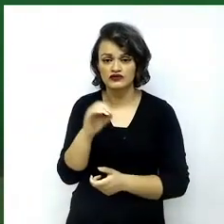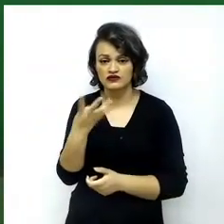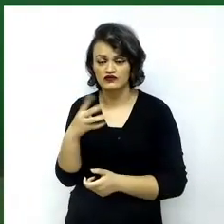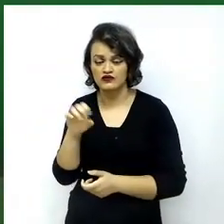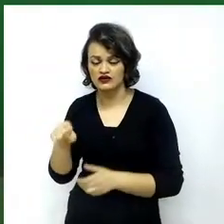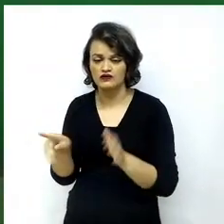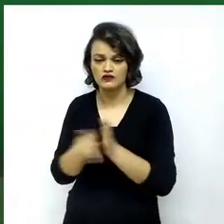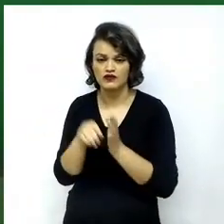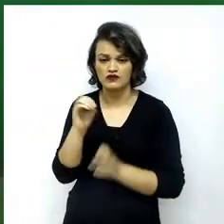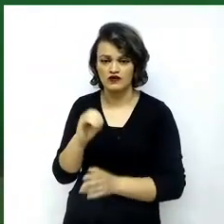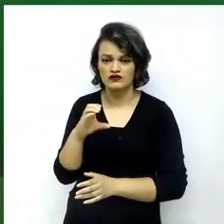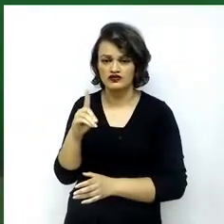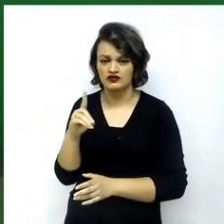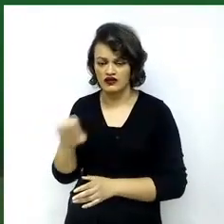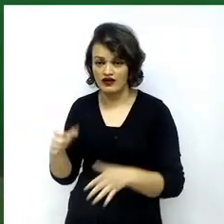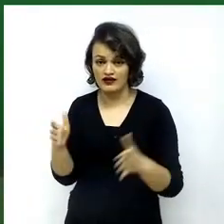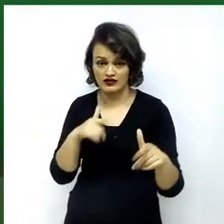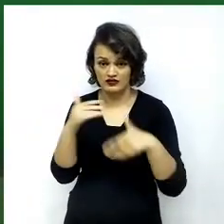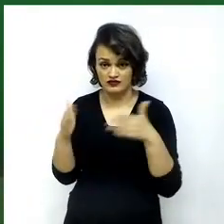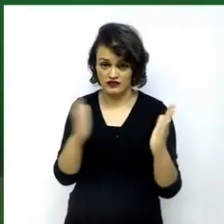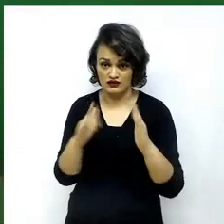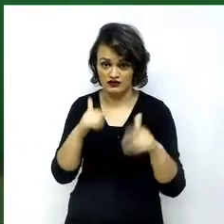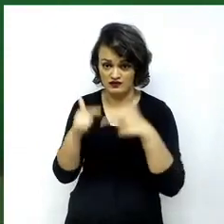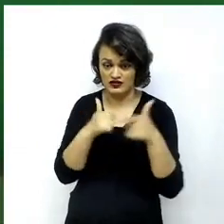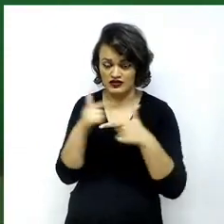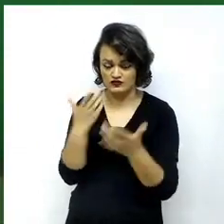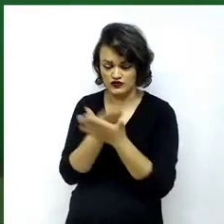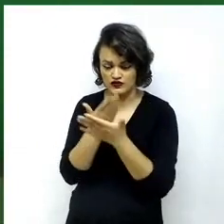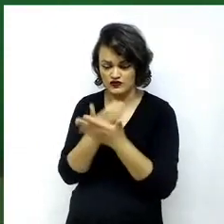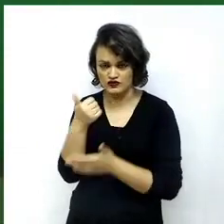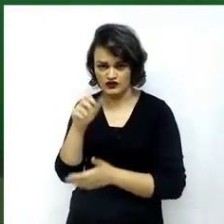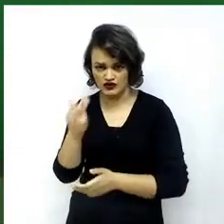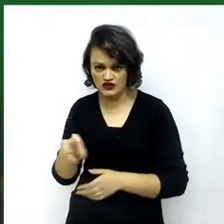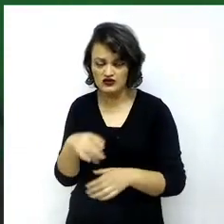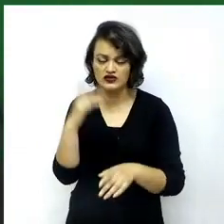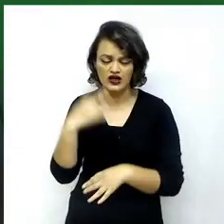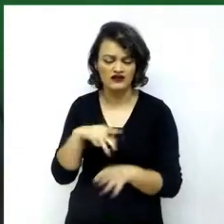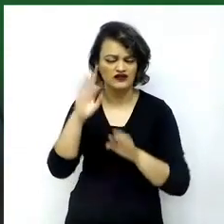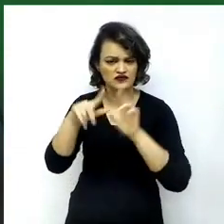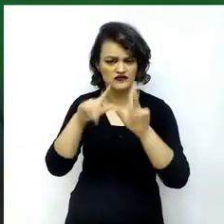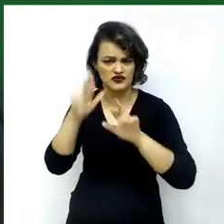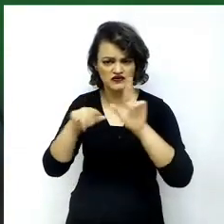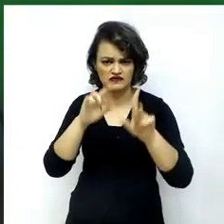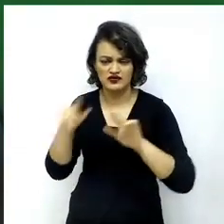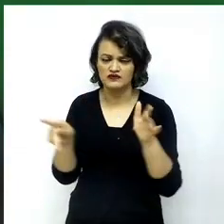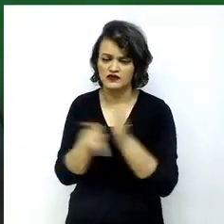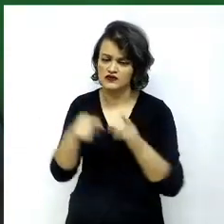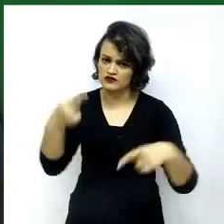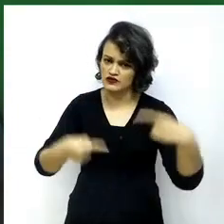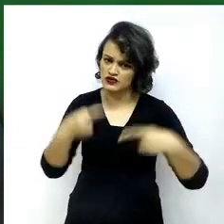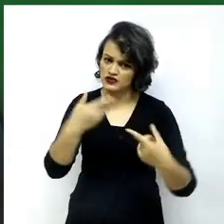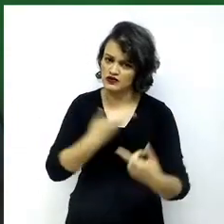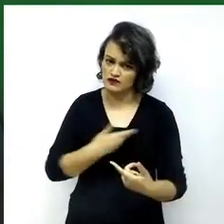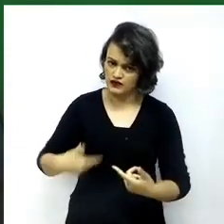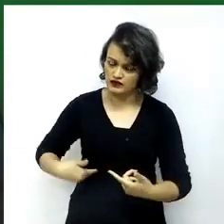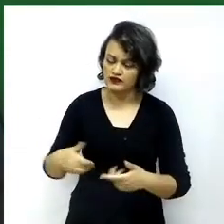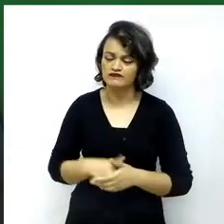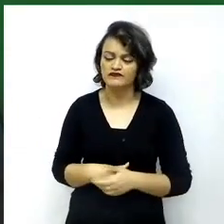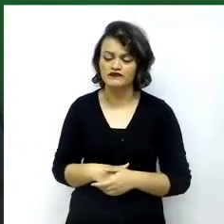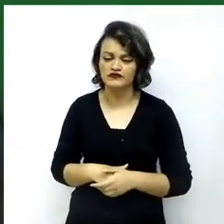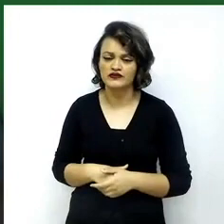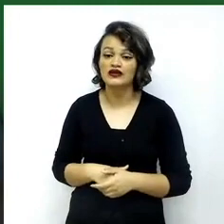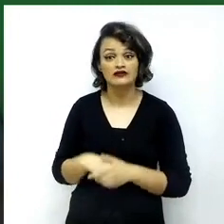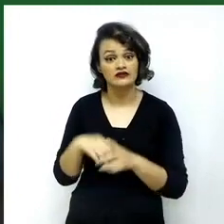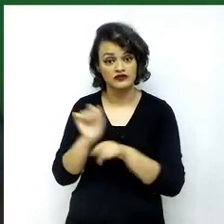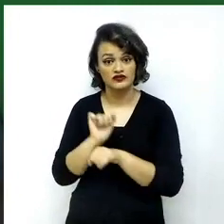together on 15 reviews involving several different areas of public policies. We hope under those circumstances